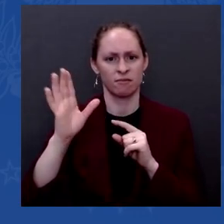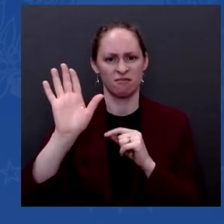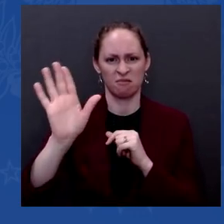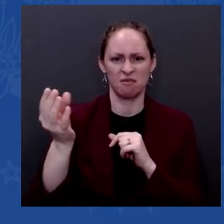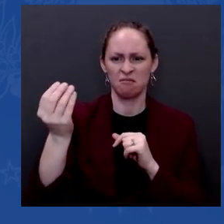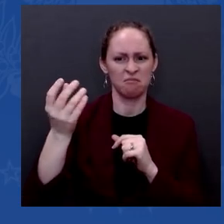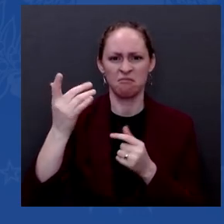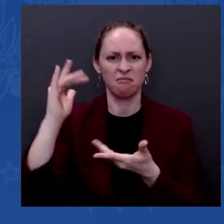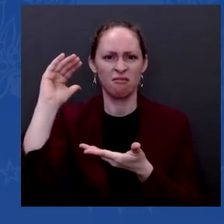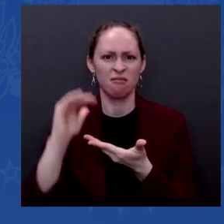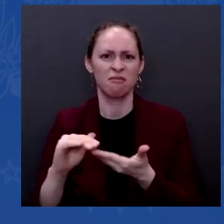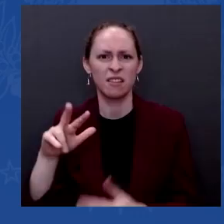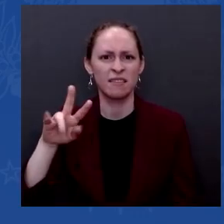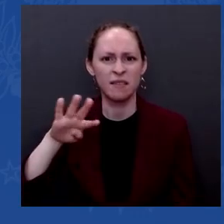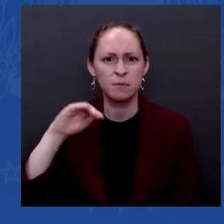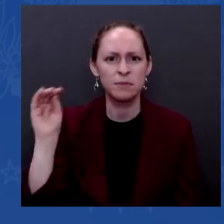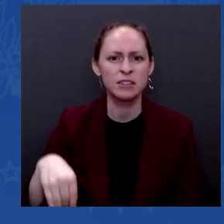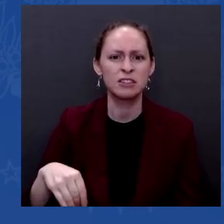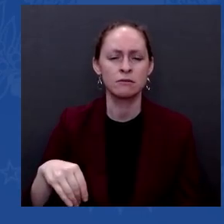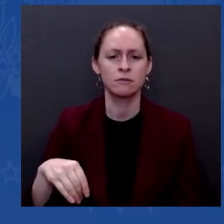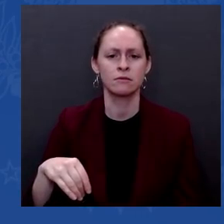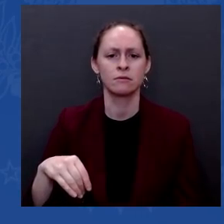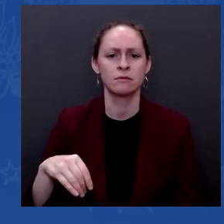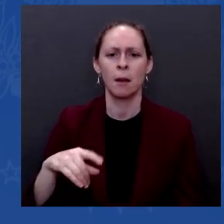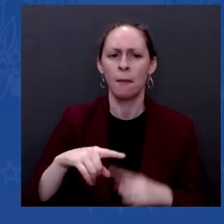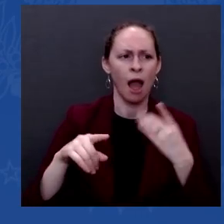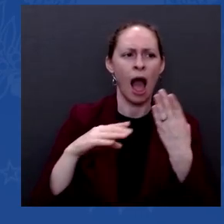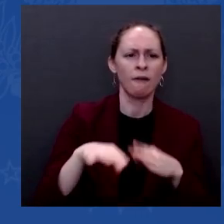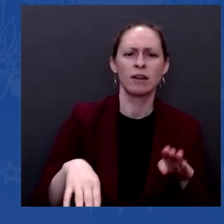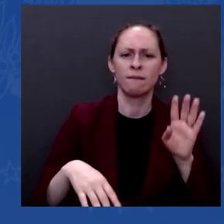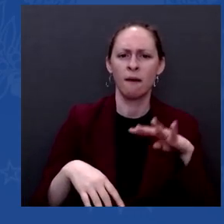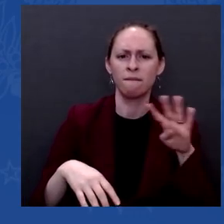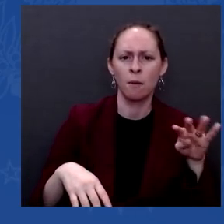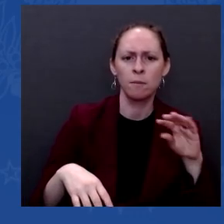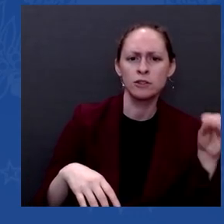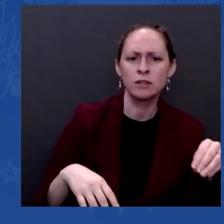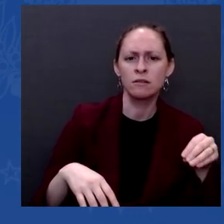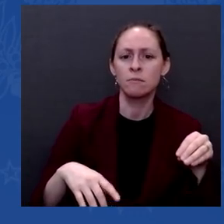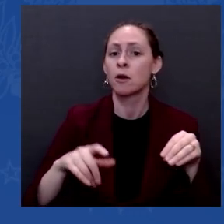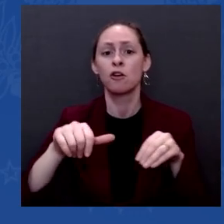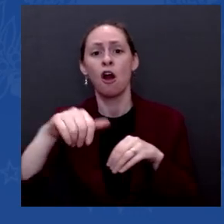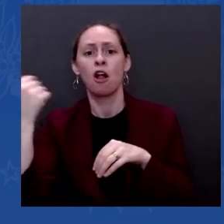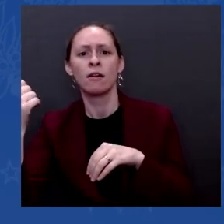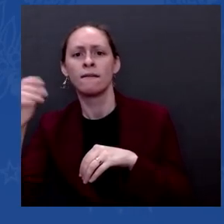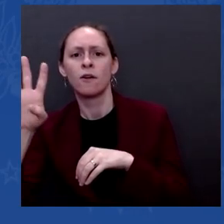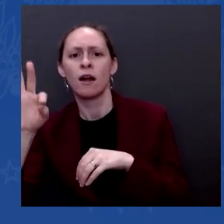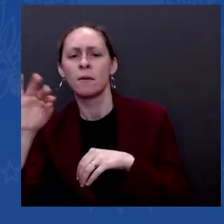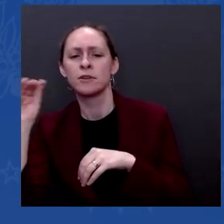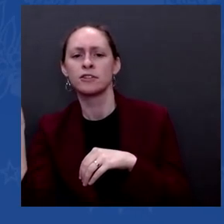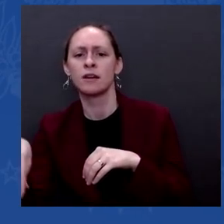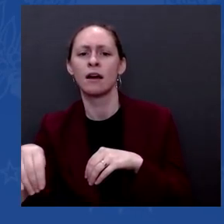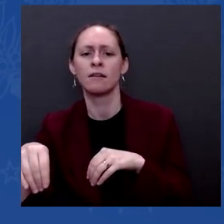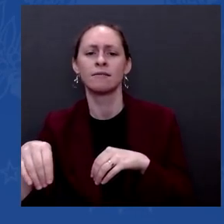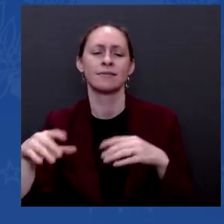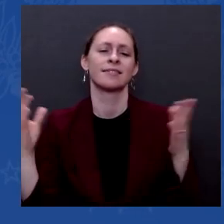45 percent. One poll him at 49 percent. I mean, the idea that —